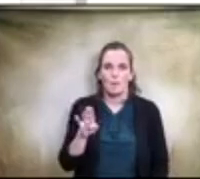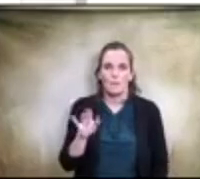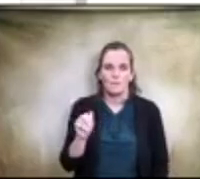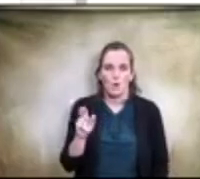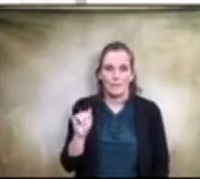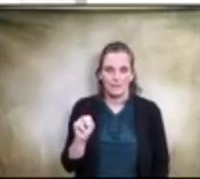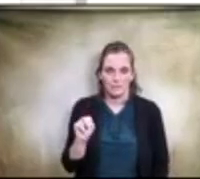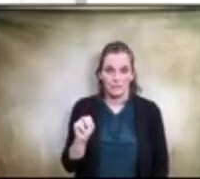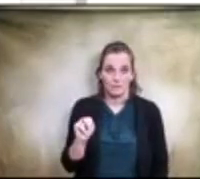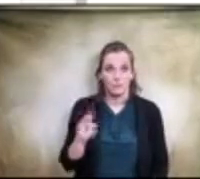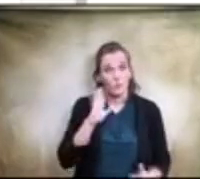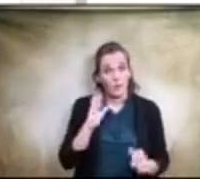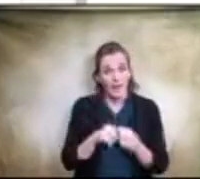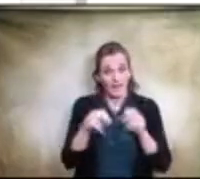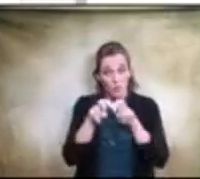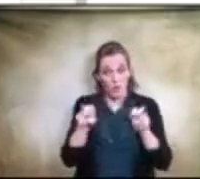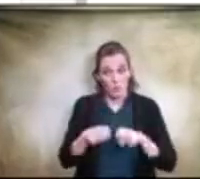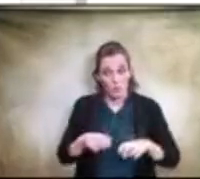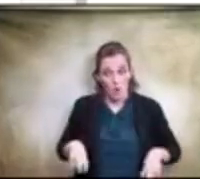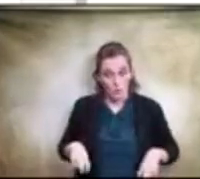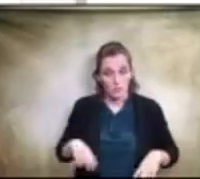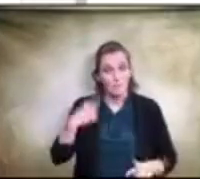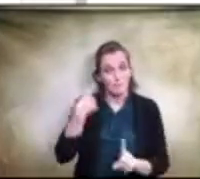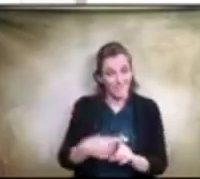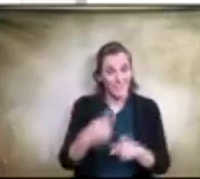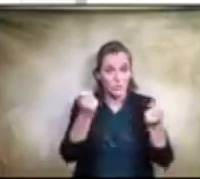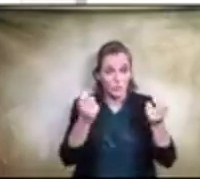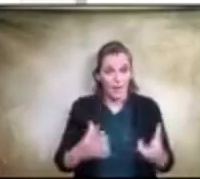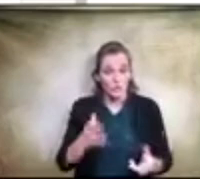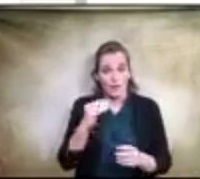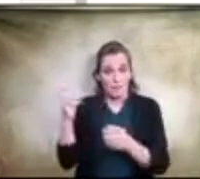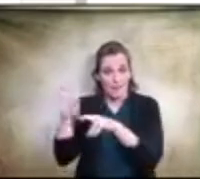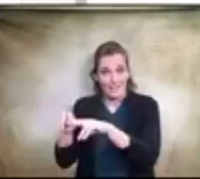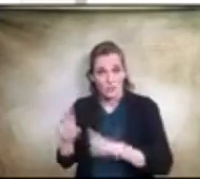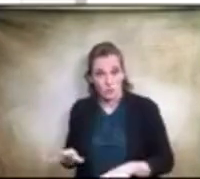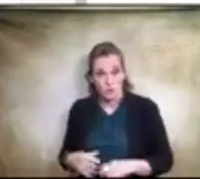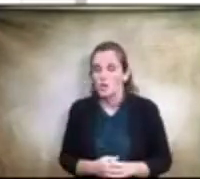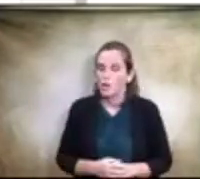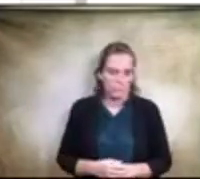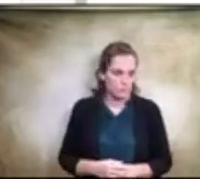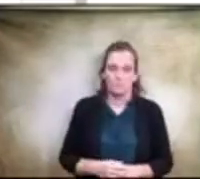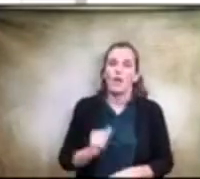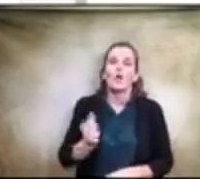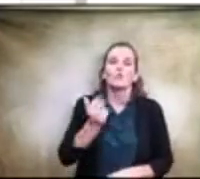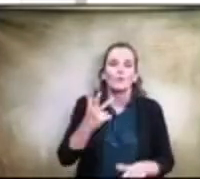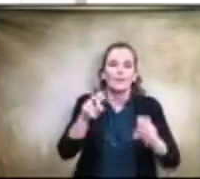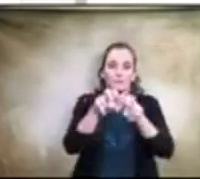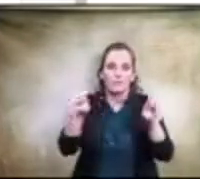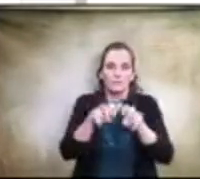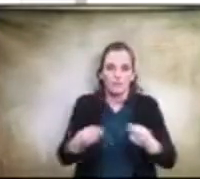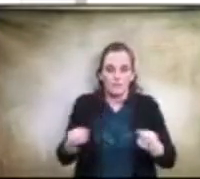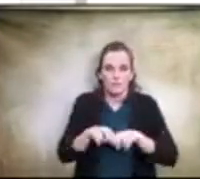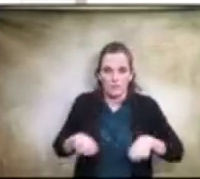passenger no three complete rows and it should and they technically all of